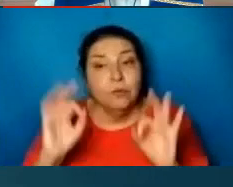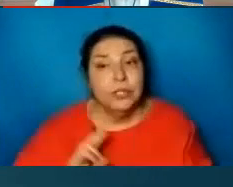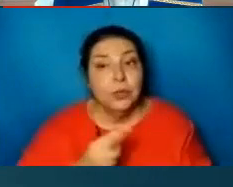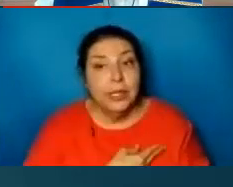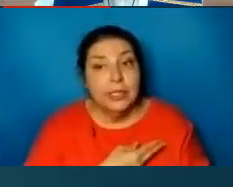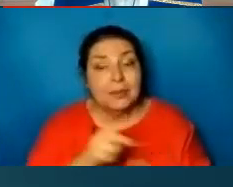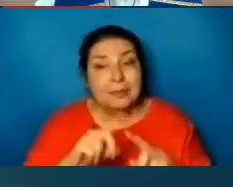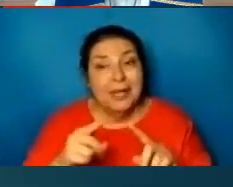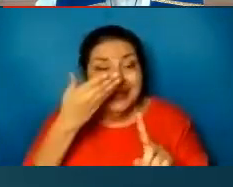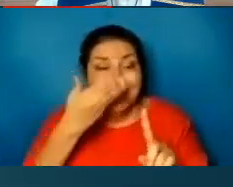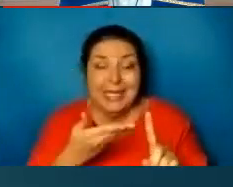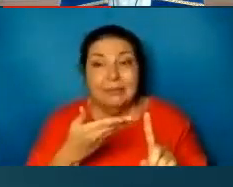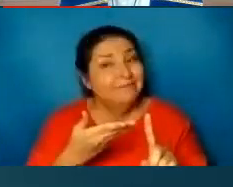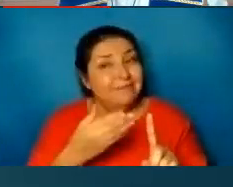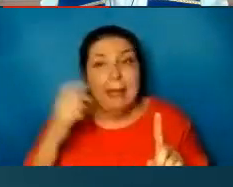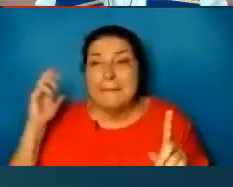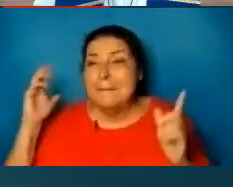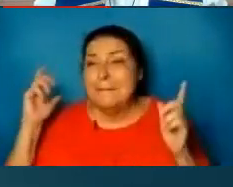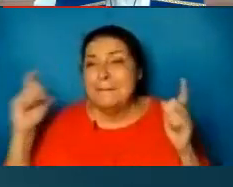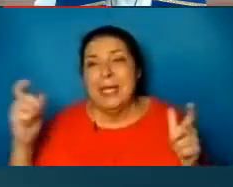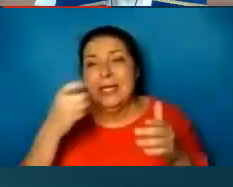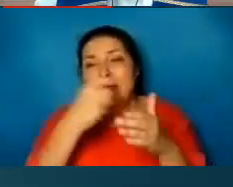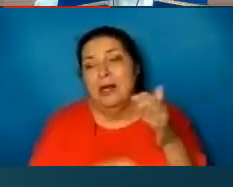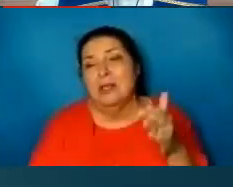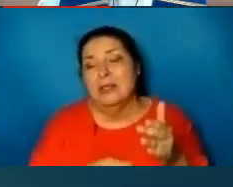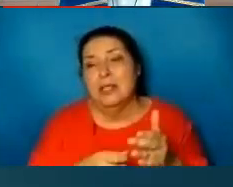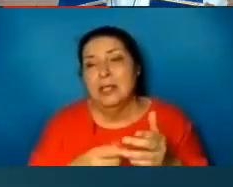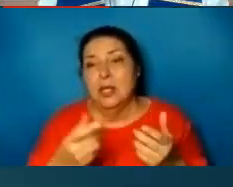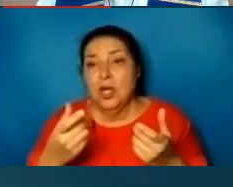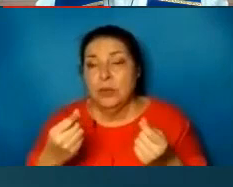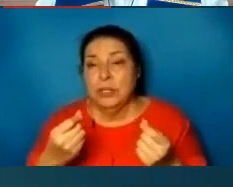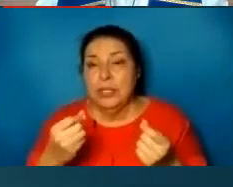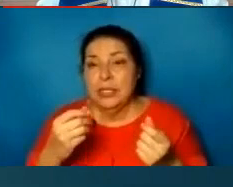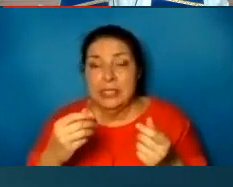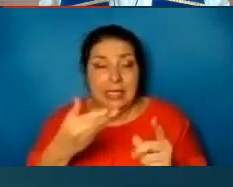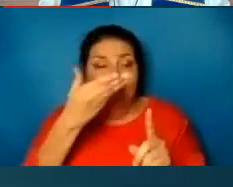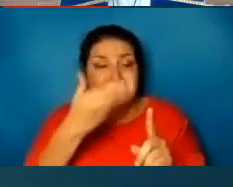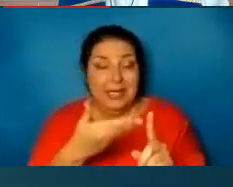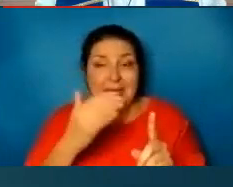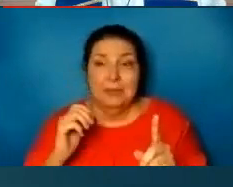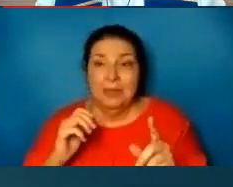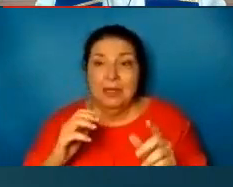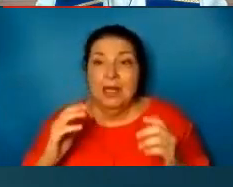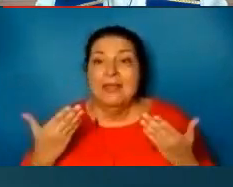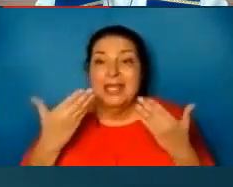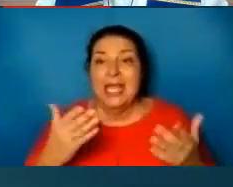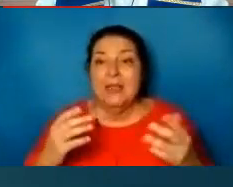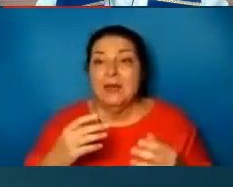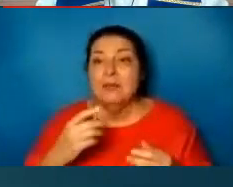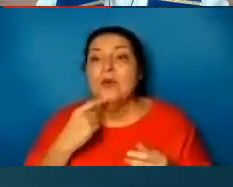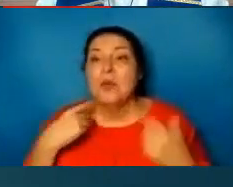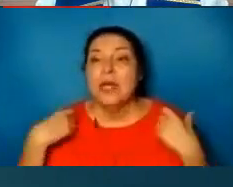price to him. He was, they placed a scarlet robe on him. He was beaten and flogged.